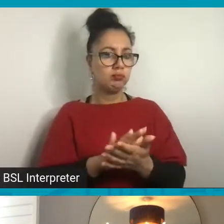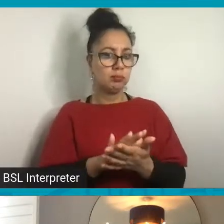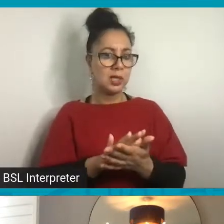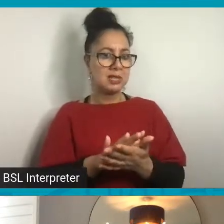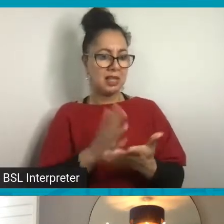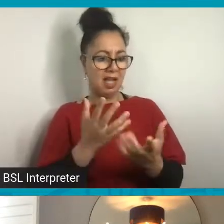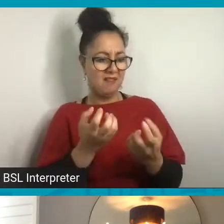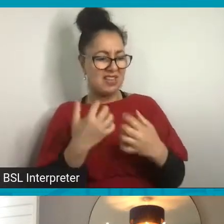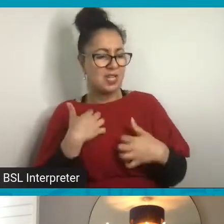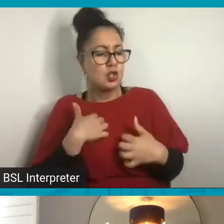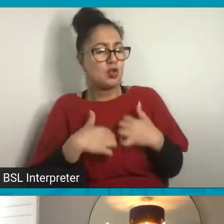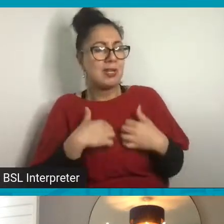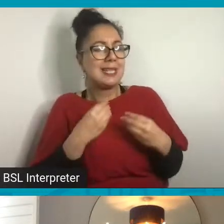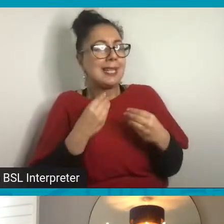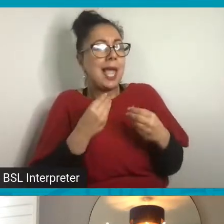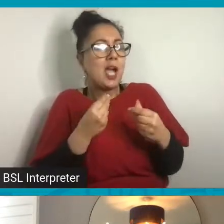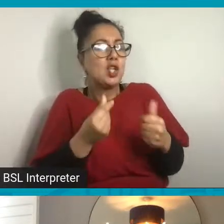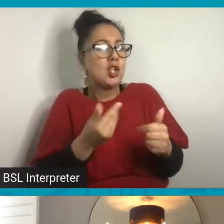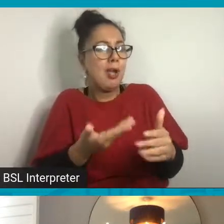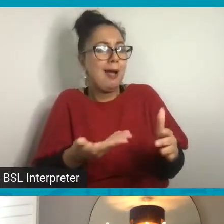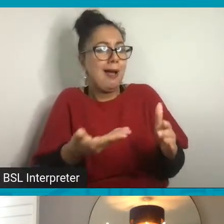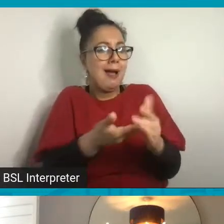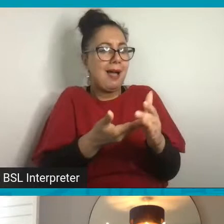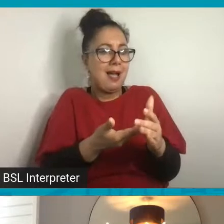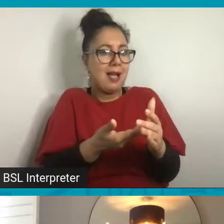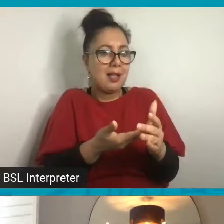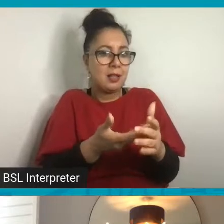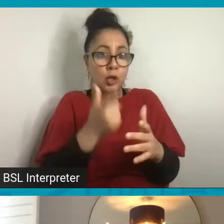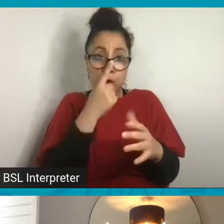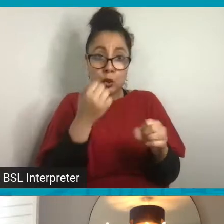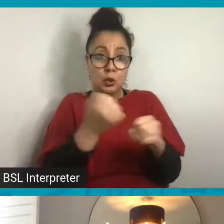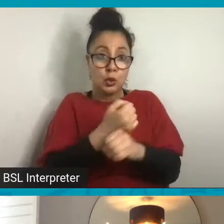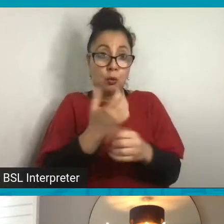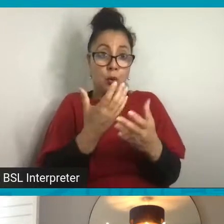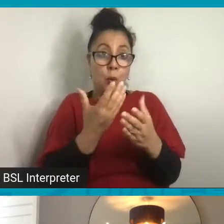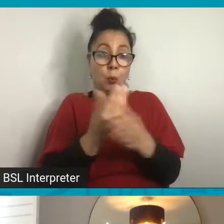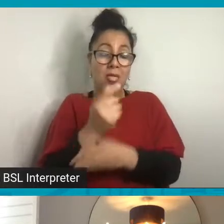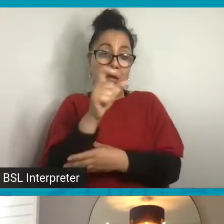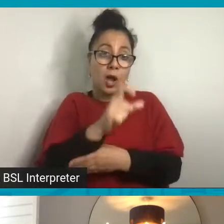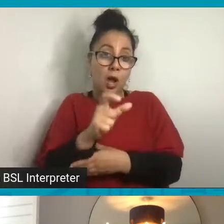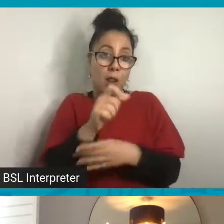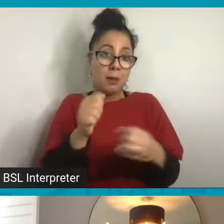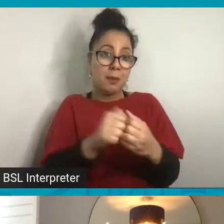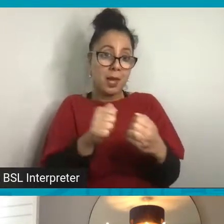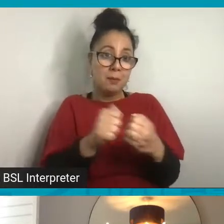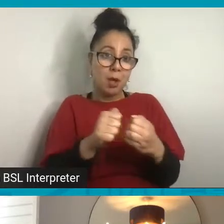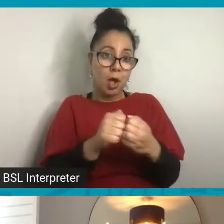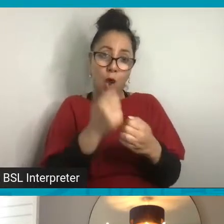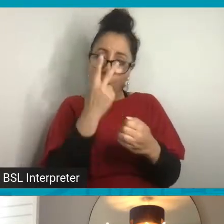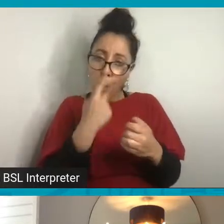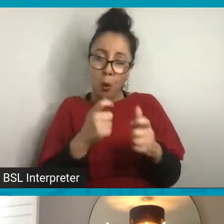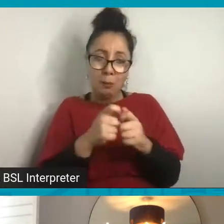there. And you can do this with colour paper as well. If you haven't got old magazines.